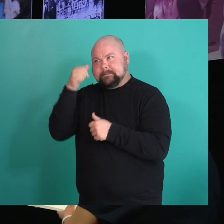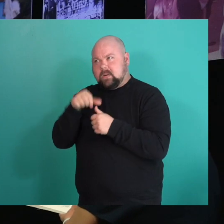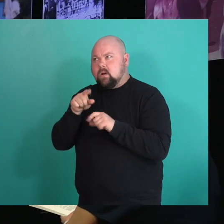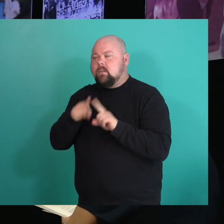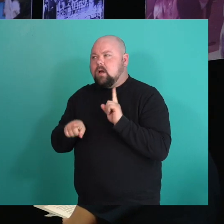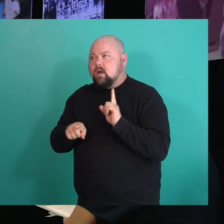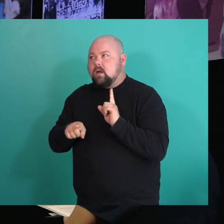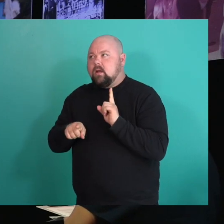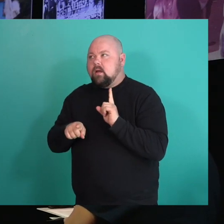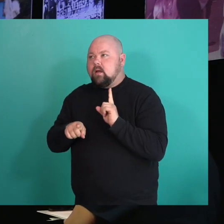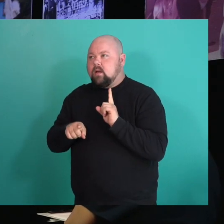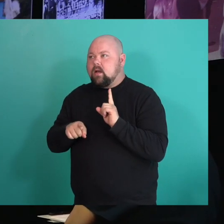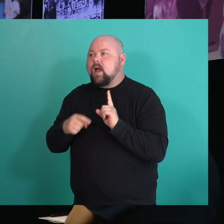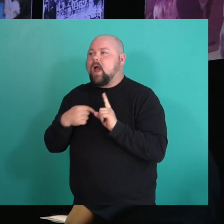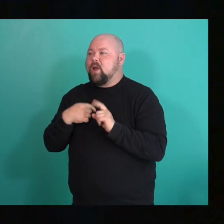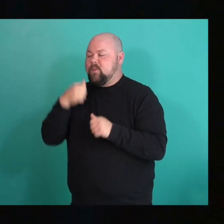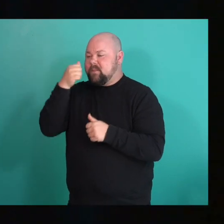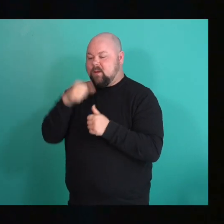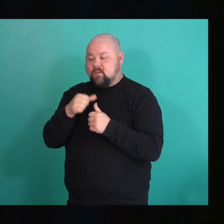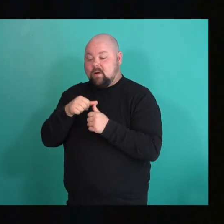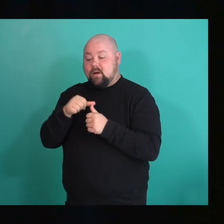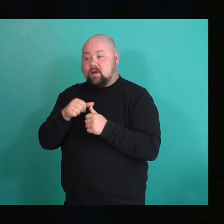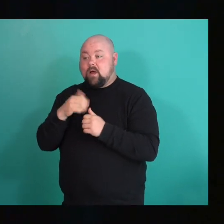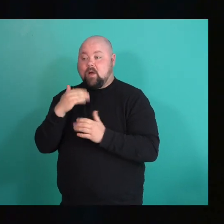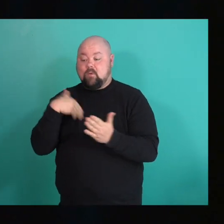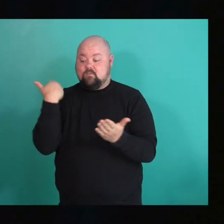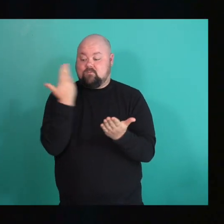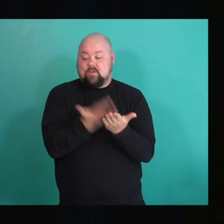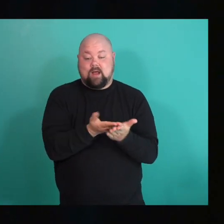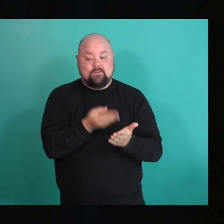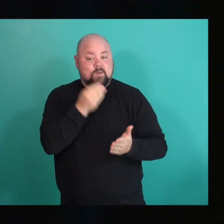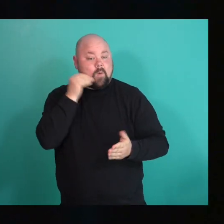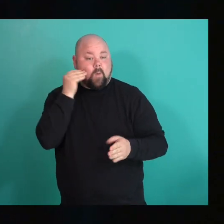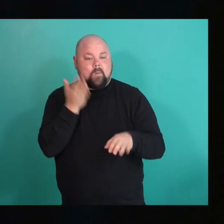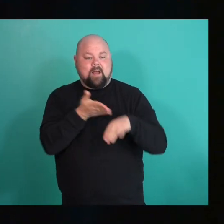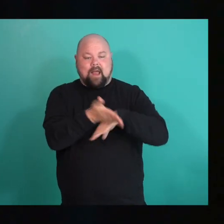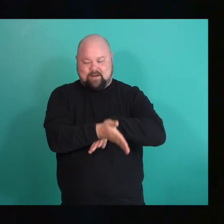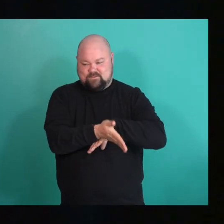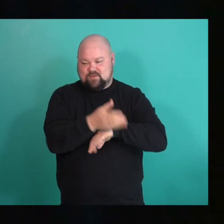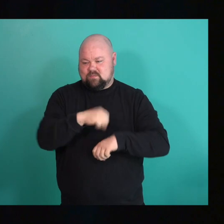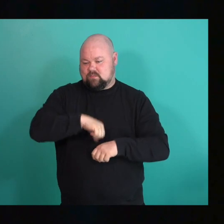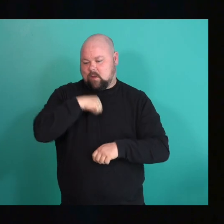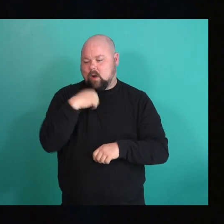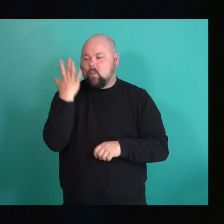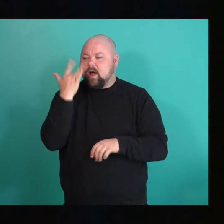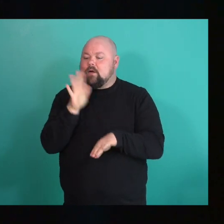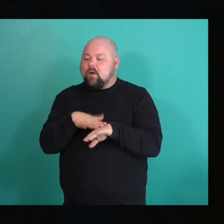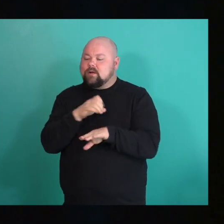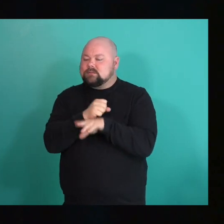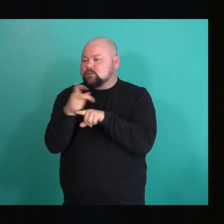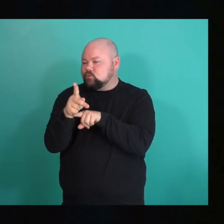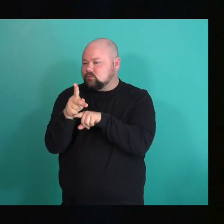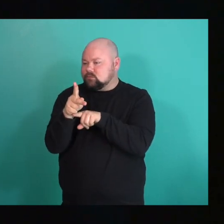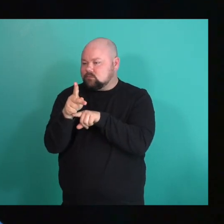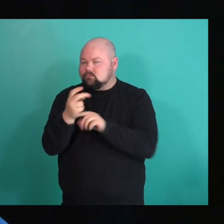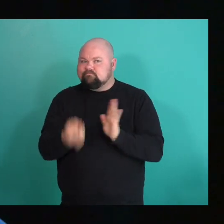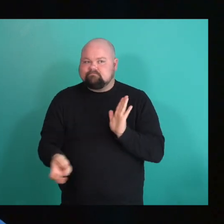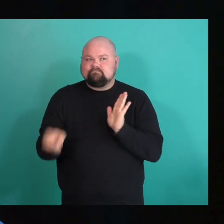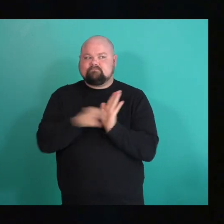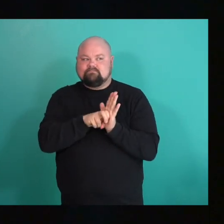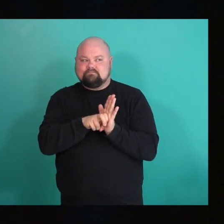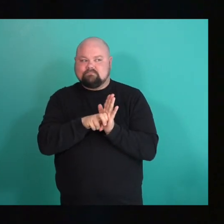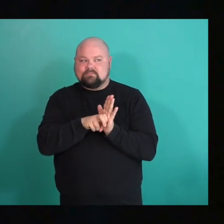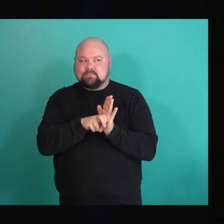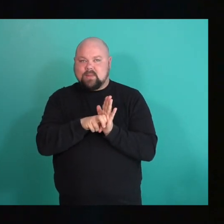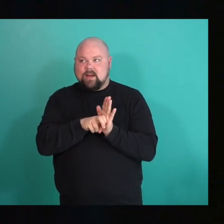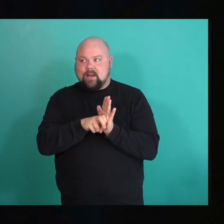always coming home from Pride. Because I was always on the SkyTrain. And you're like, when you get on the SkyTrain and like you can hold